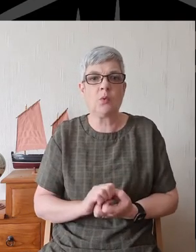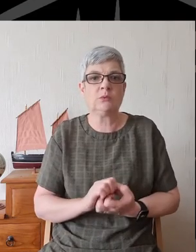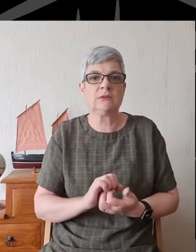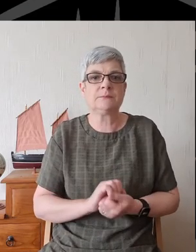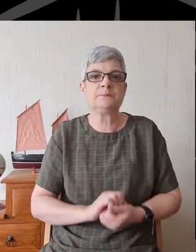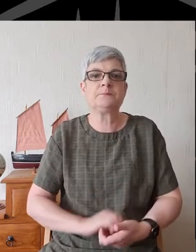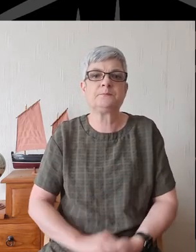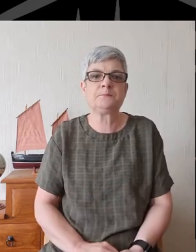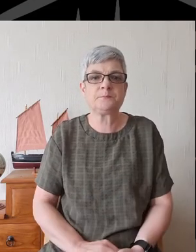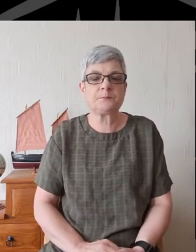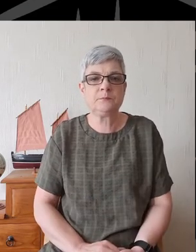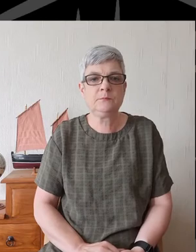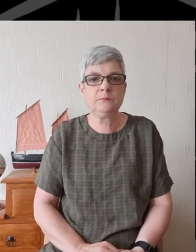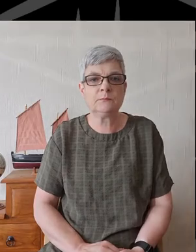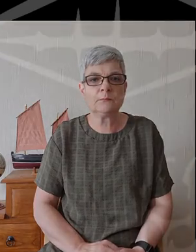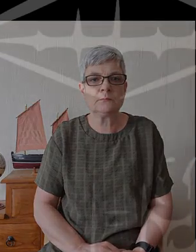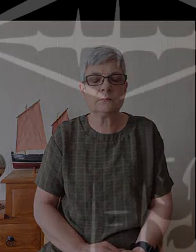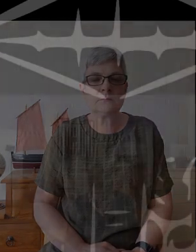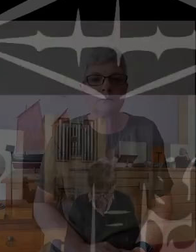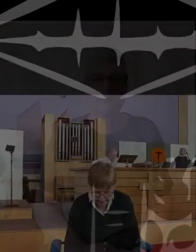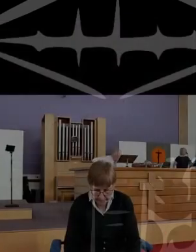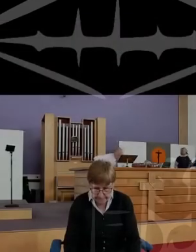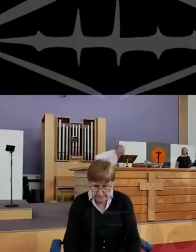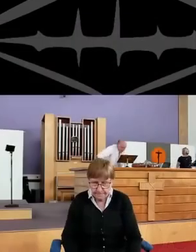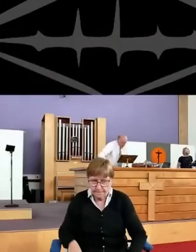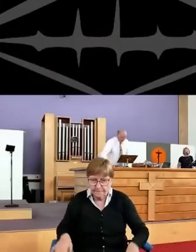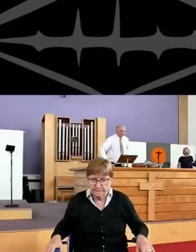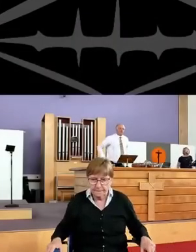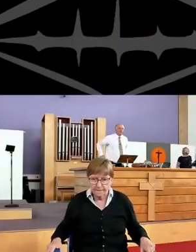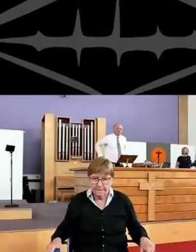But firstly, we sing the hymn, Restore, Lord.